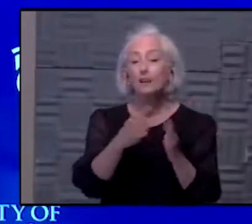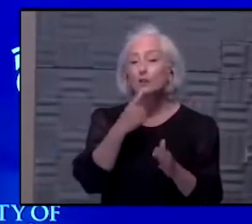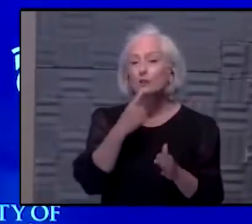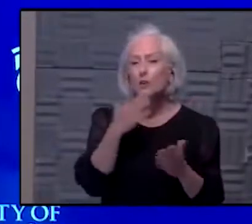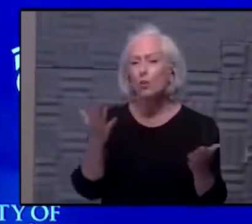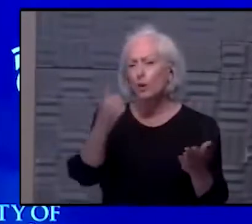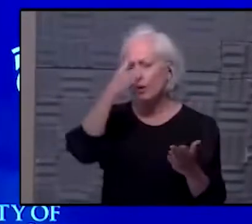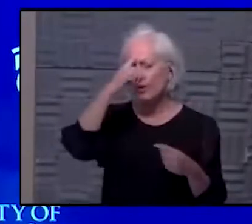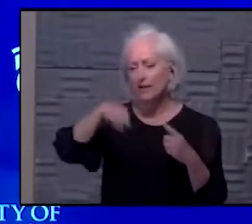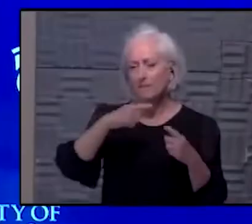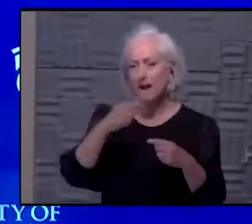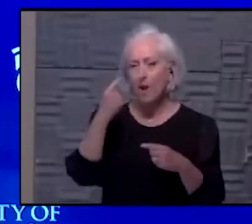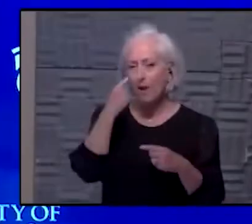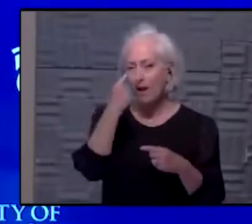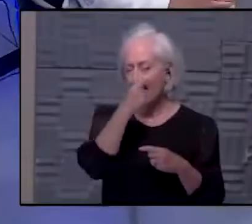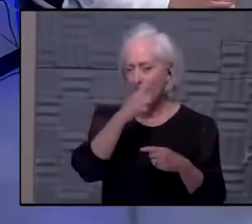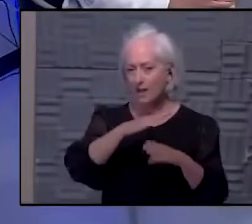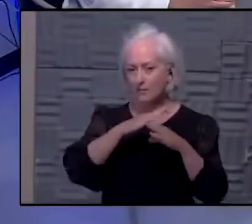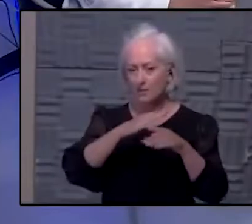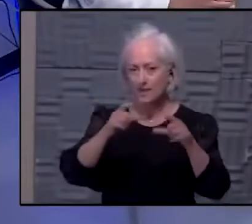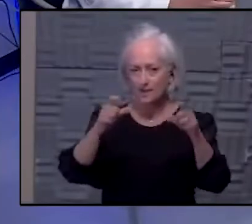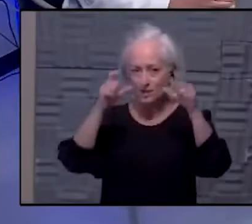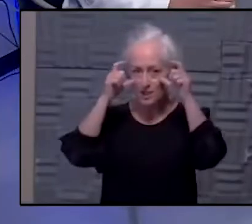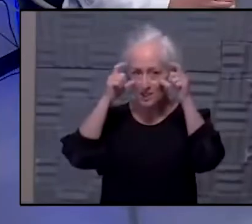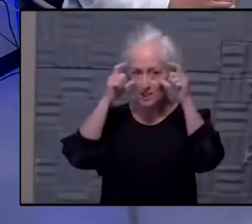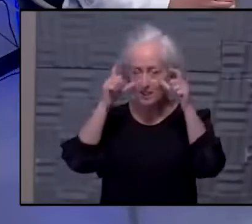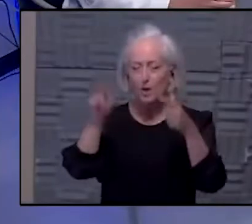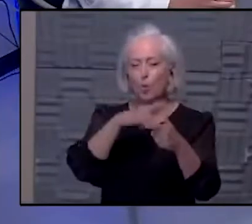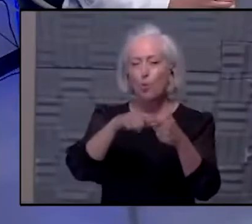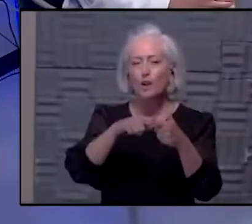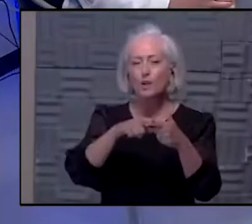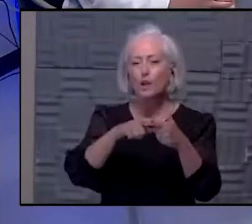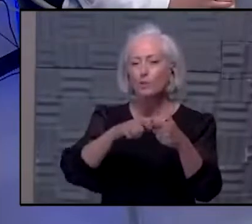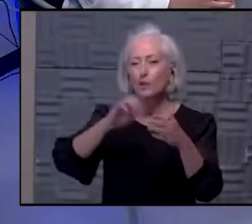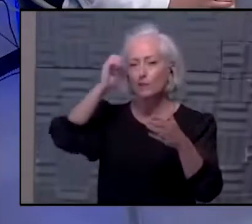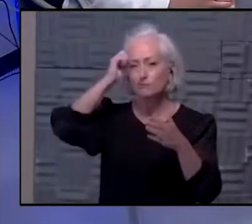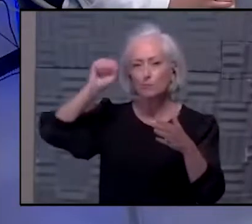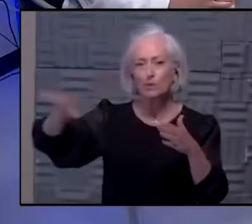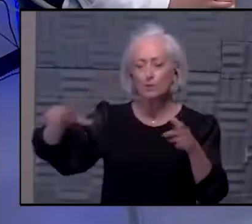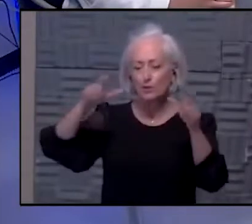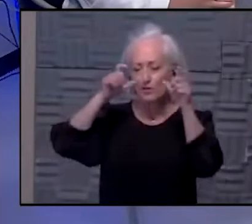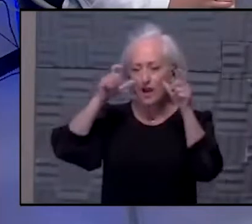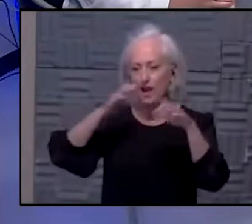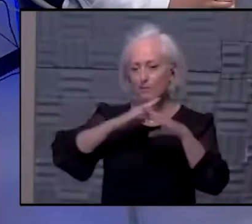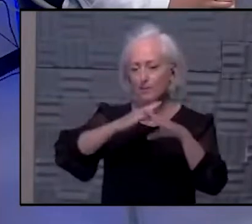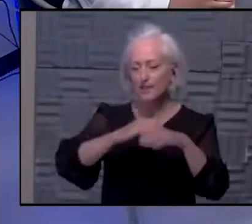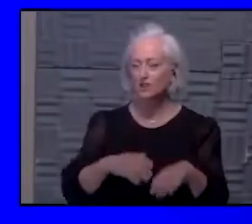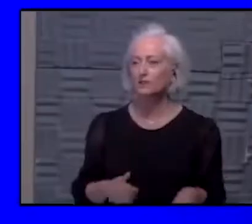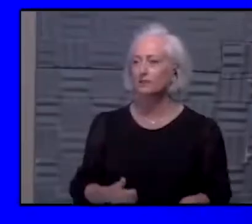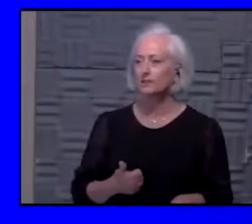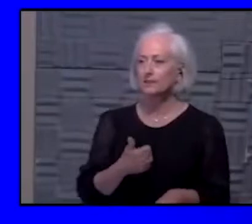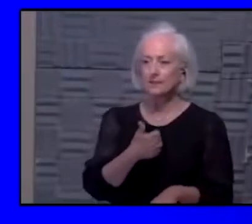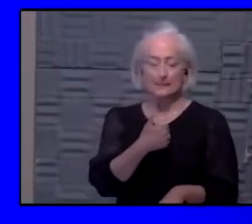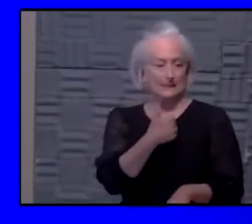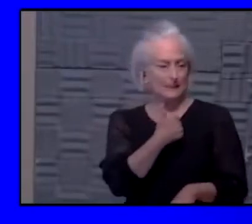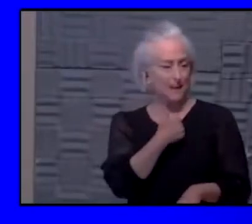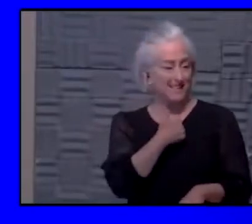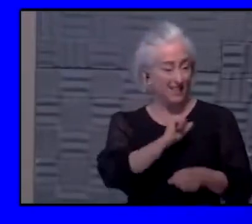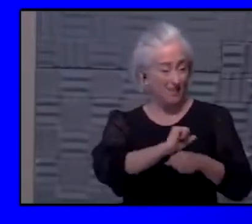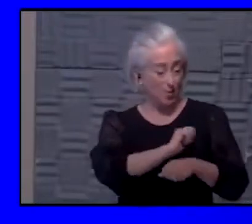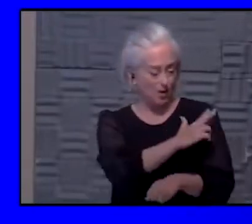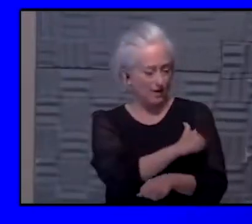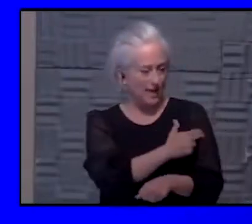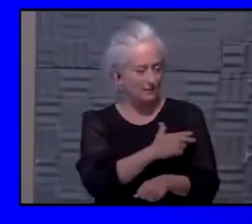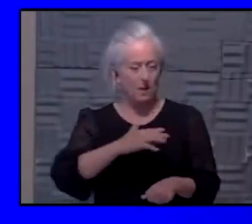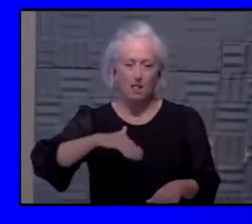protection, when we might be able to go away from wearing that. Hawk, what do you think about eye protection? I'm in the hospital. I wouldn't at this point in time. I think